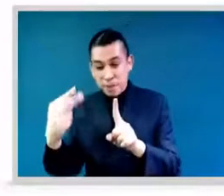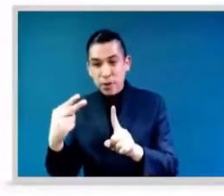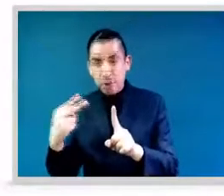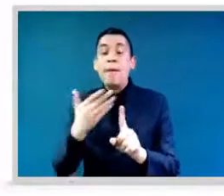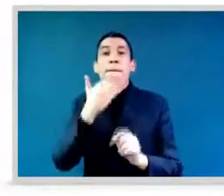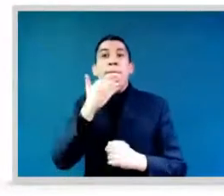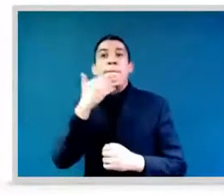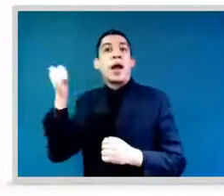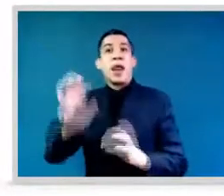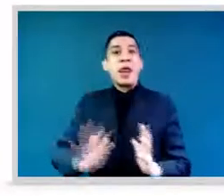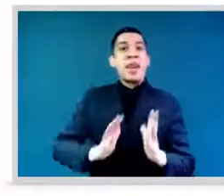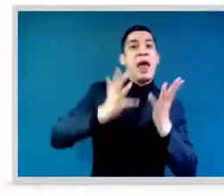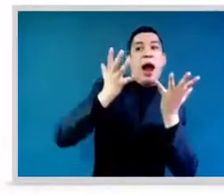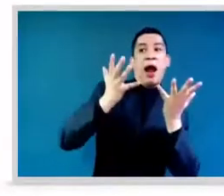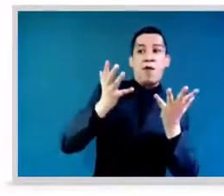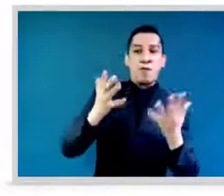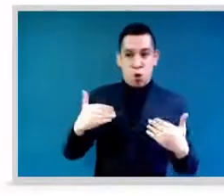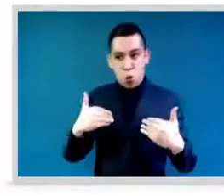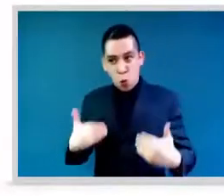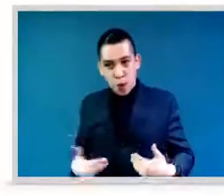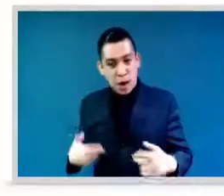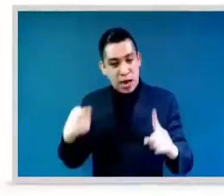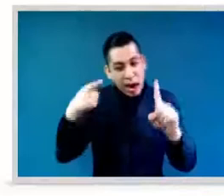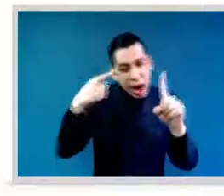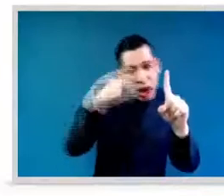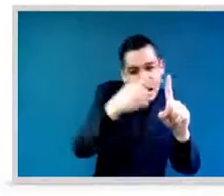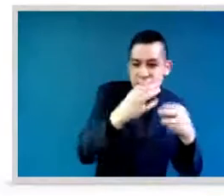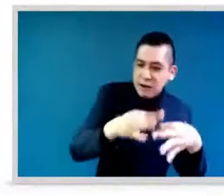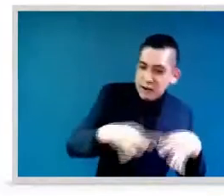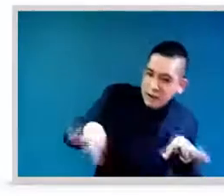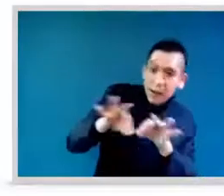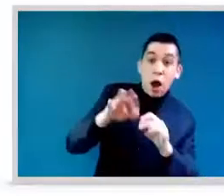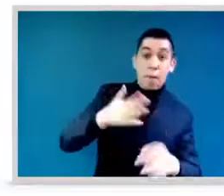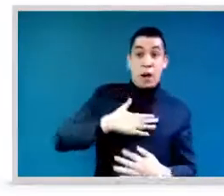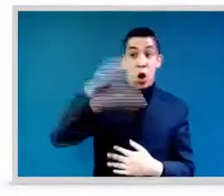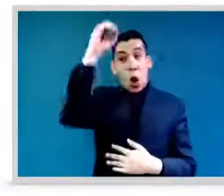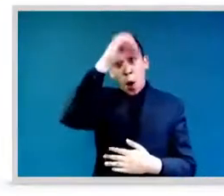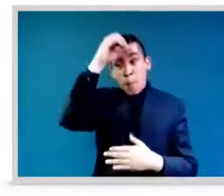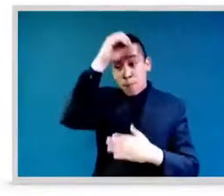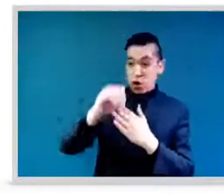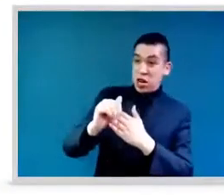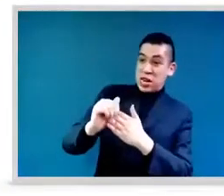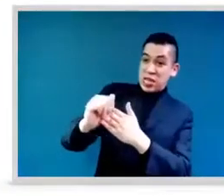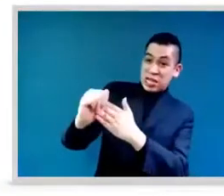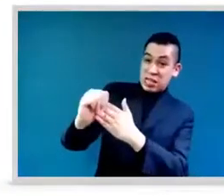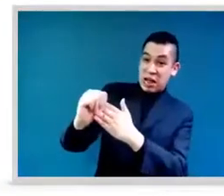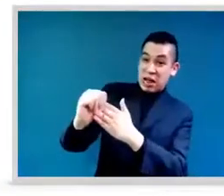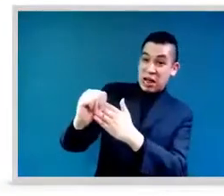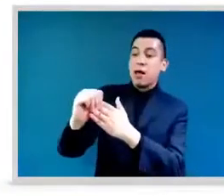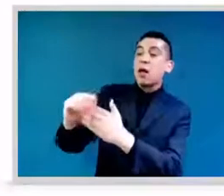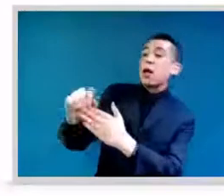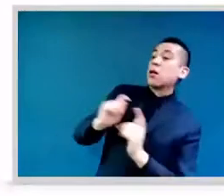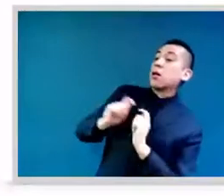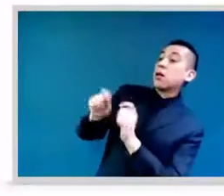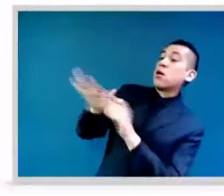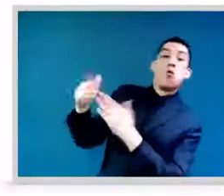of human I think that the liderazgo is a question of meritocracia. I think that it is a important option